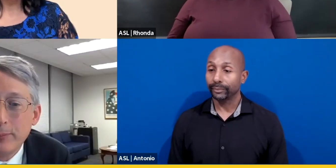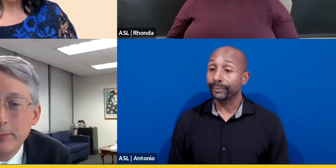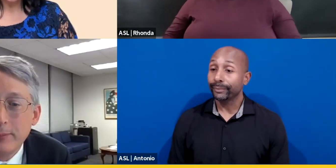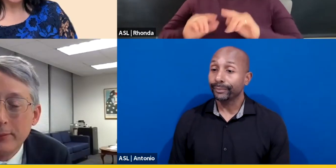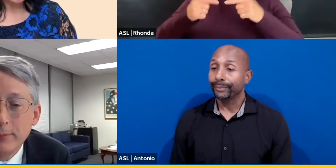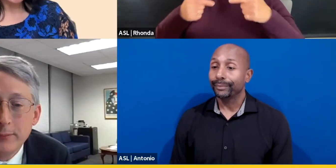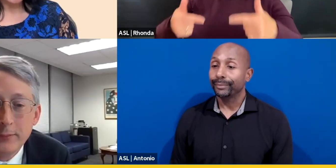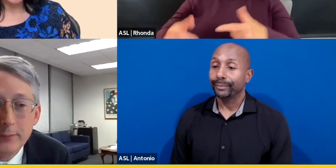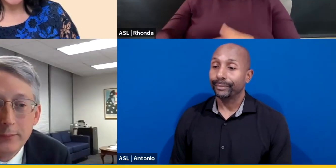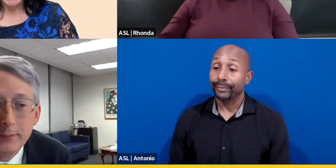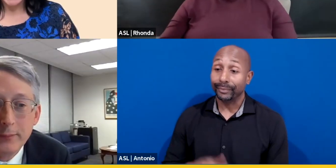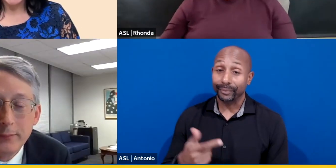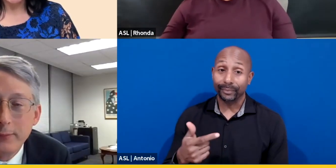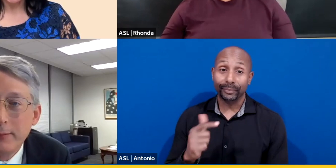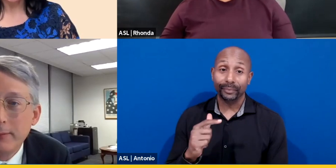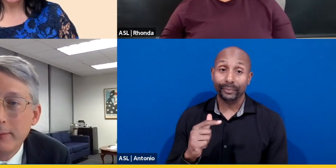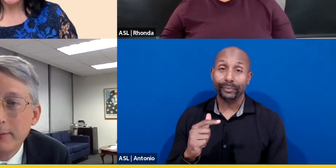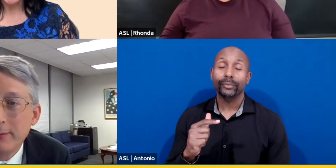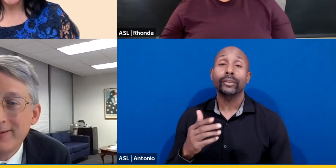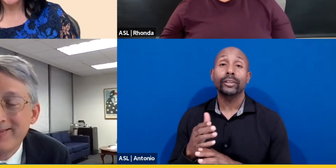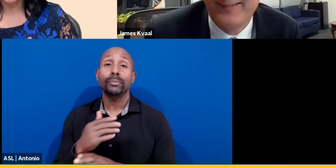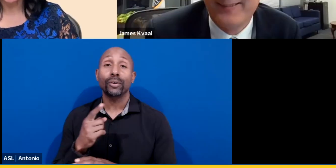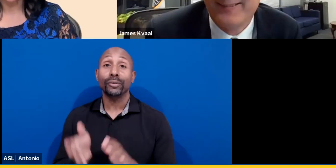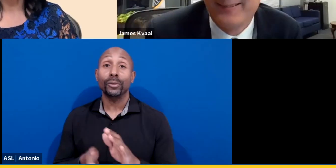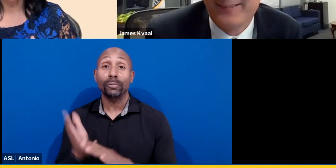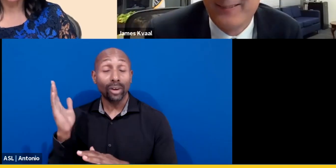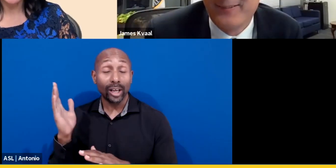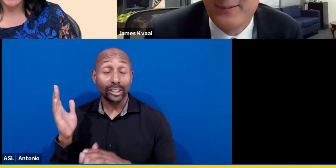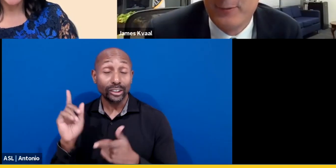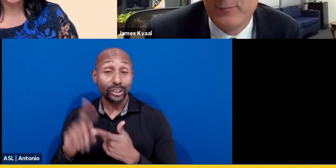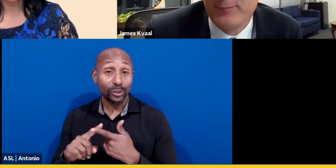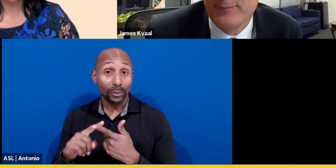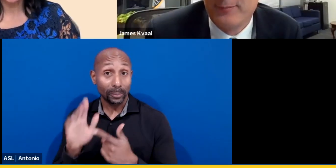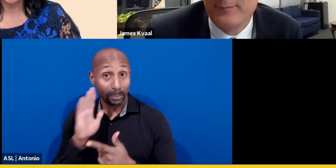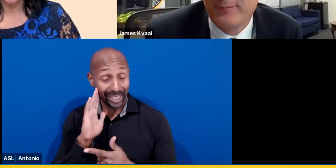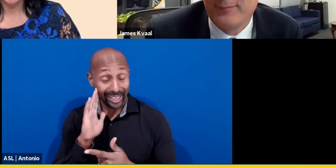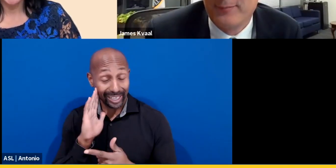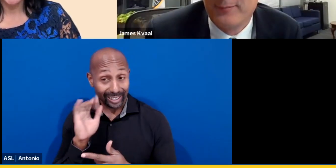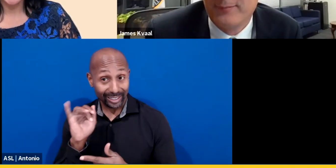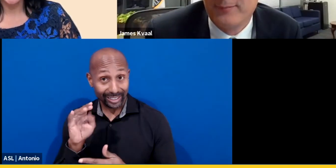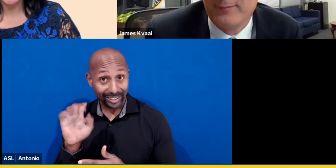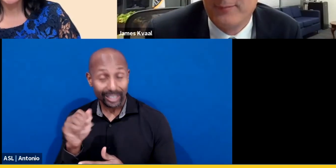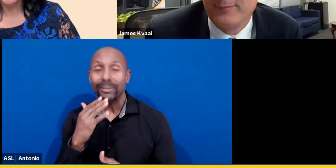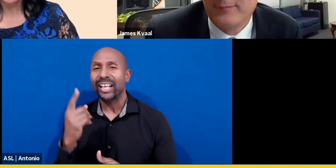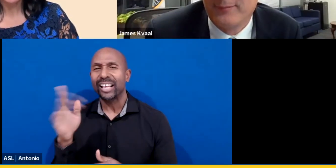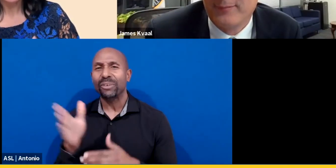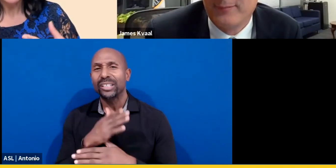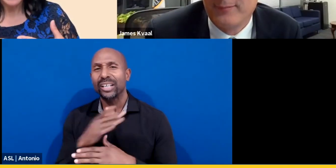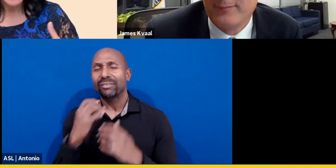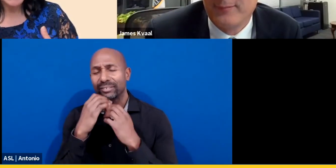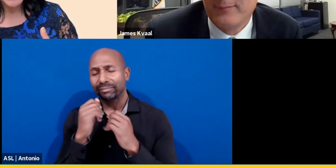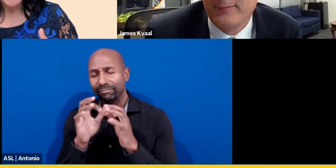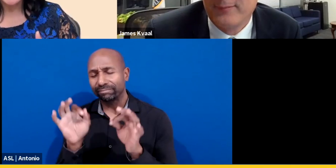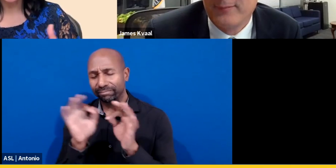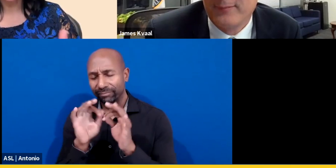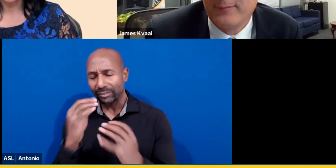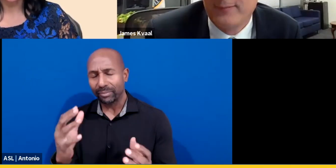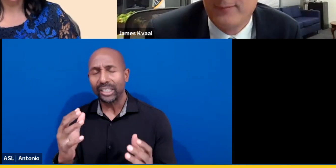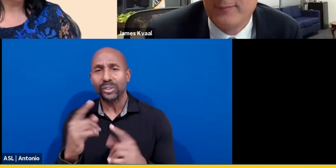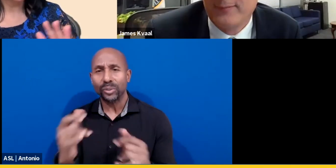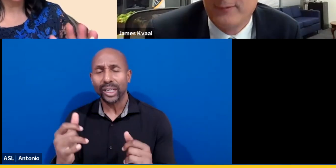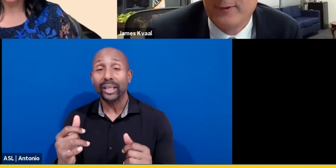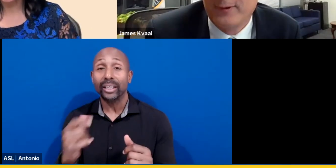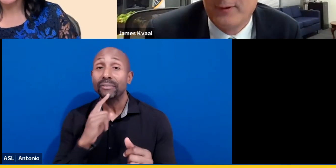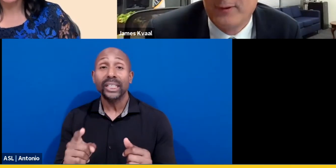Well, before you rush off to bedtime, James, thank you for sharing this valuable information on today's webinar. I am certainly